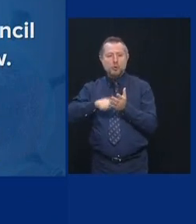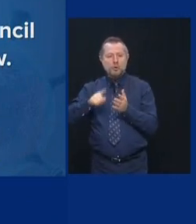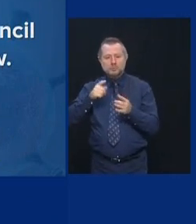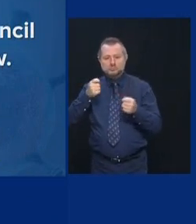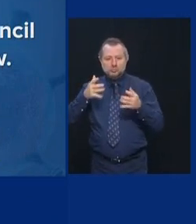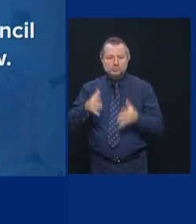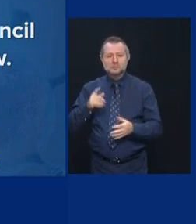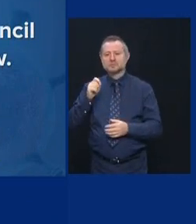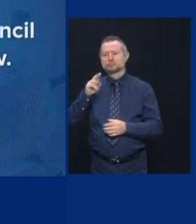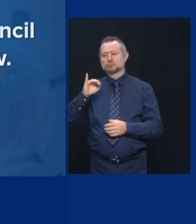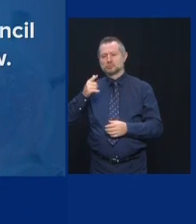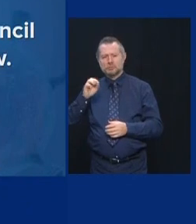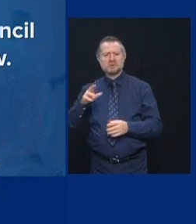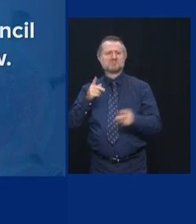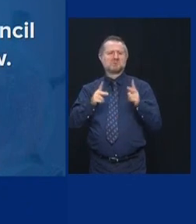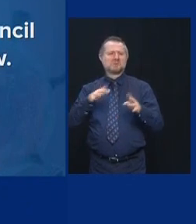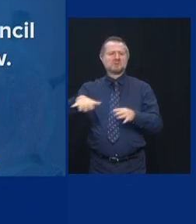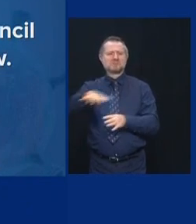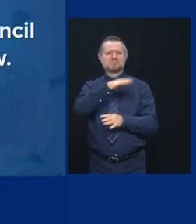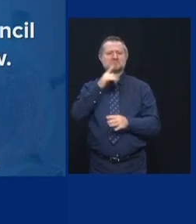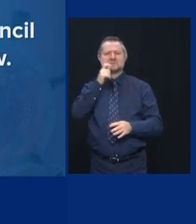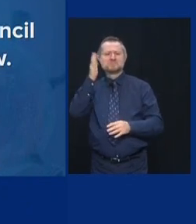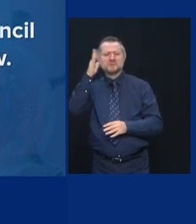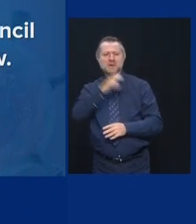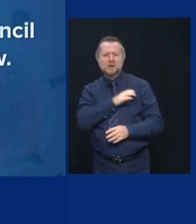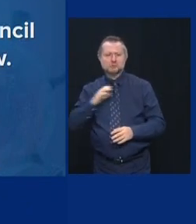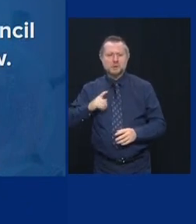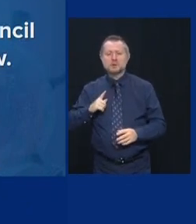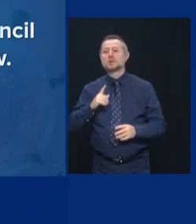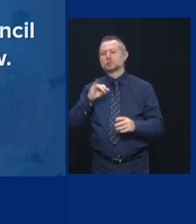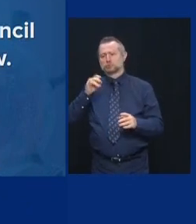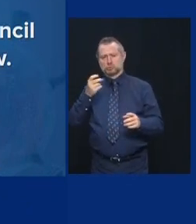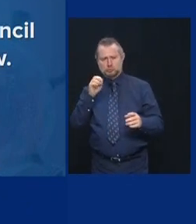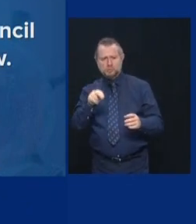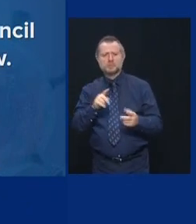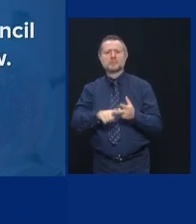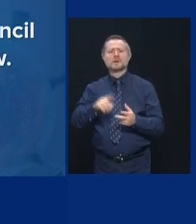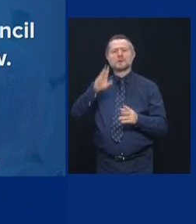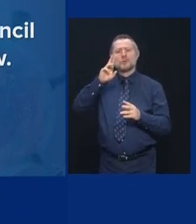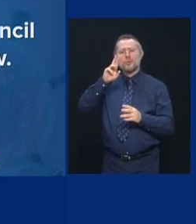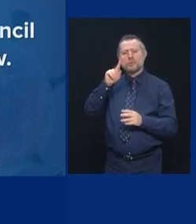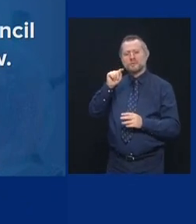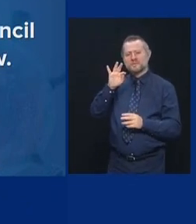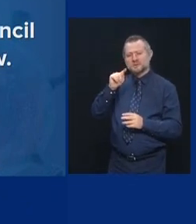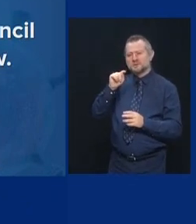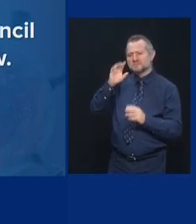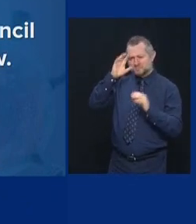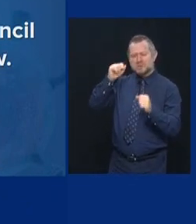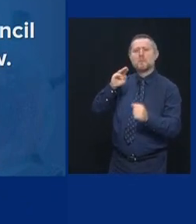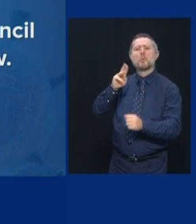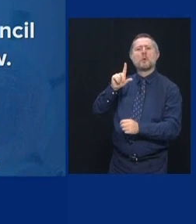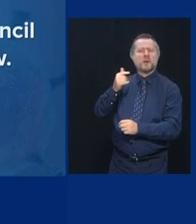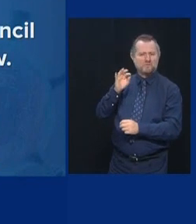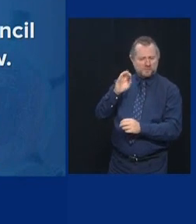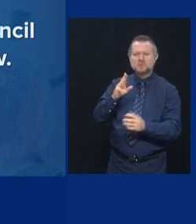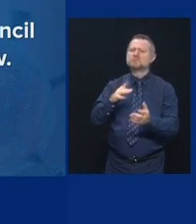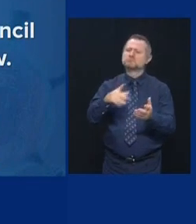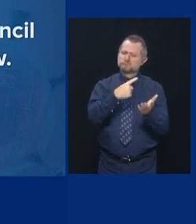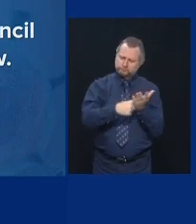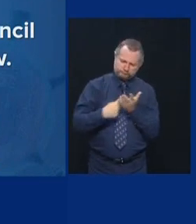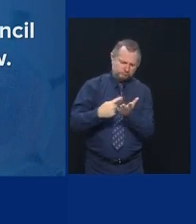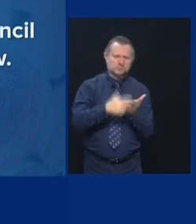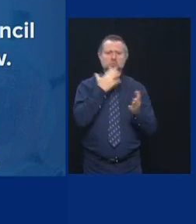Mulgrew. We had a very good conversation. It was a collaborative, positive conversation. It's a